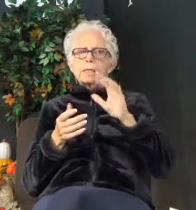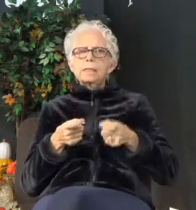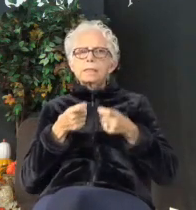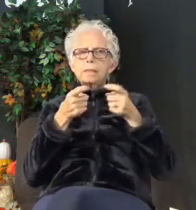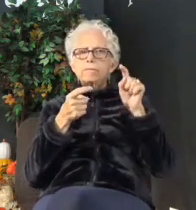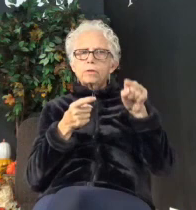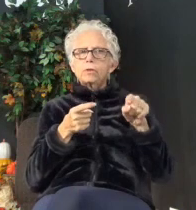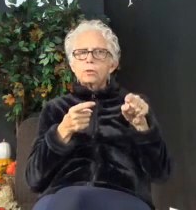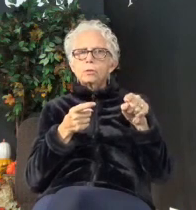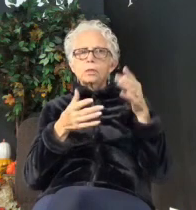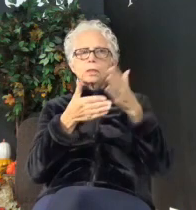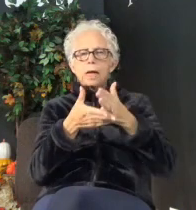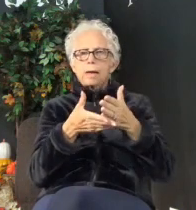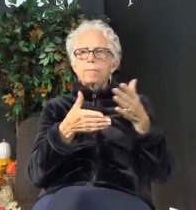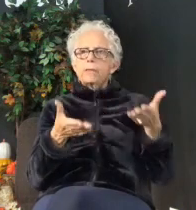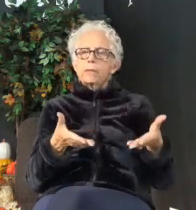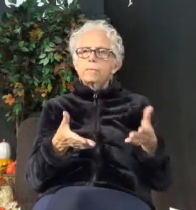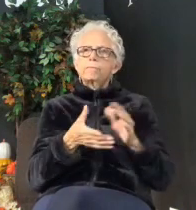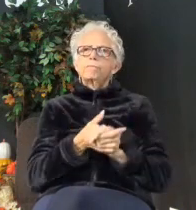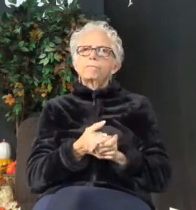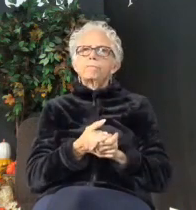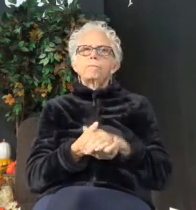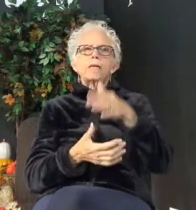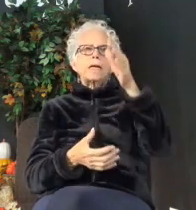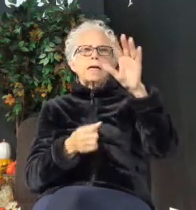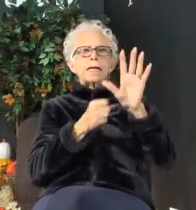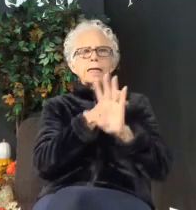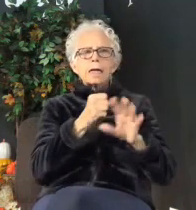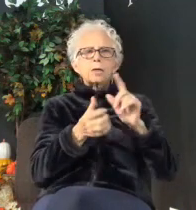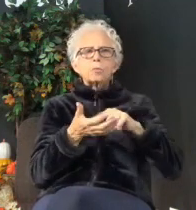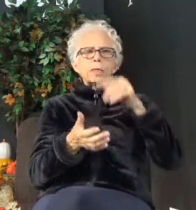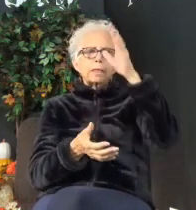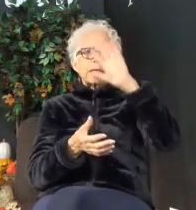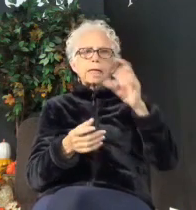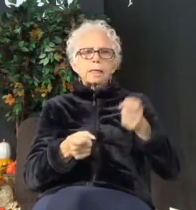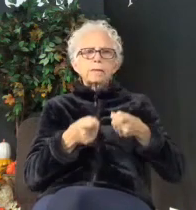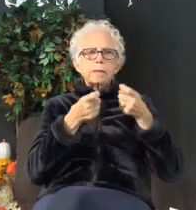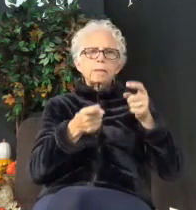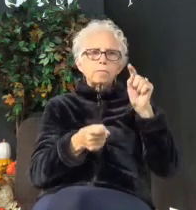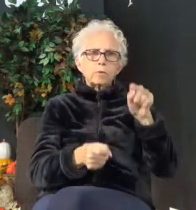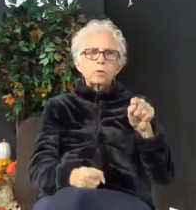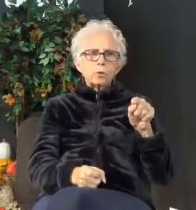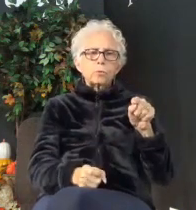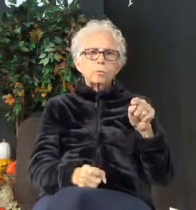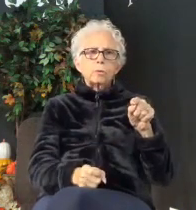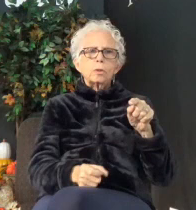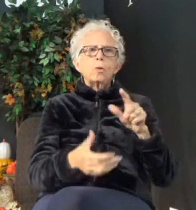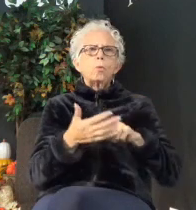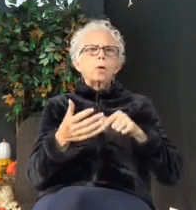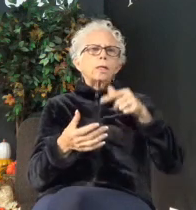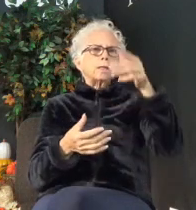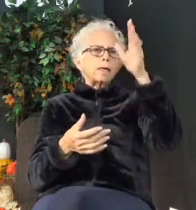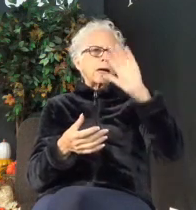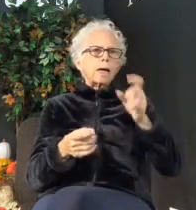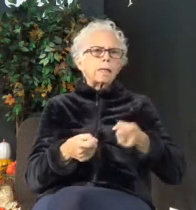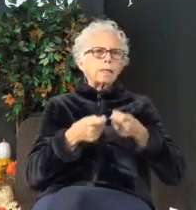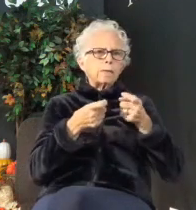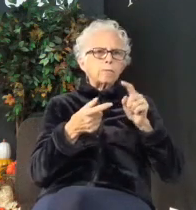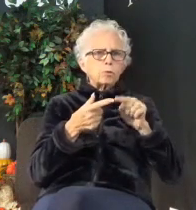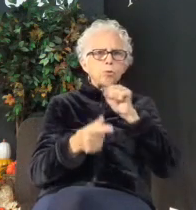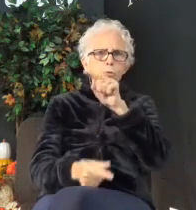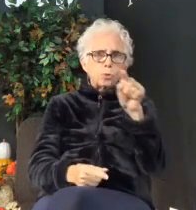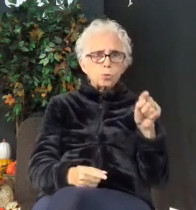just stop right there for a second. Guard what God has entrusted to you. What has God entrusted to you?